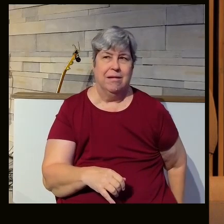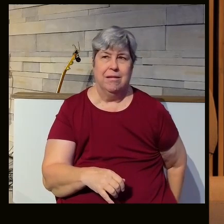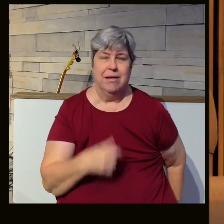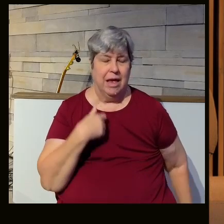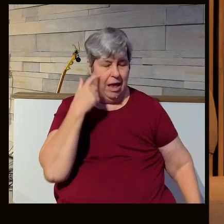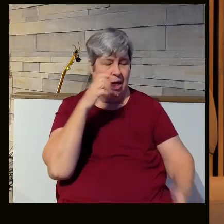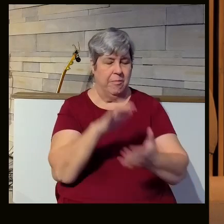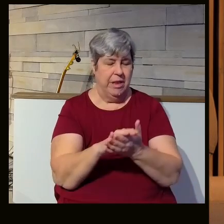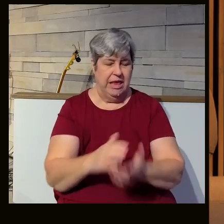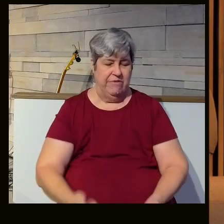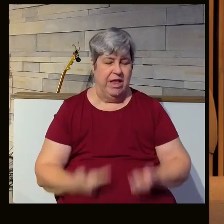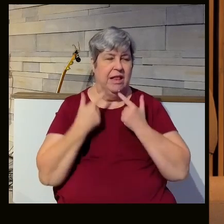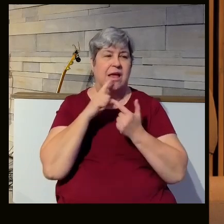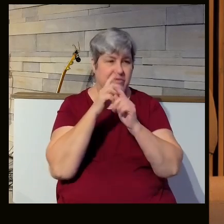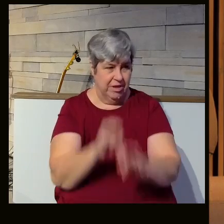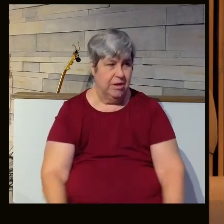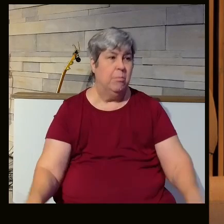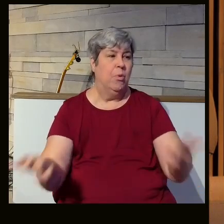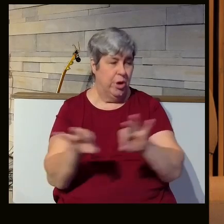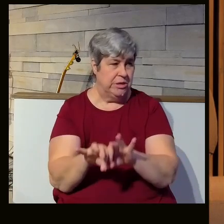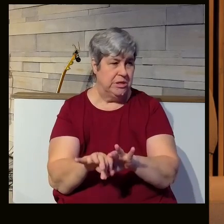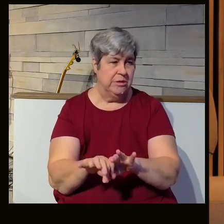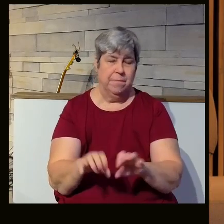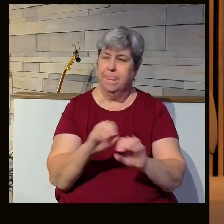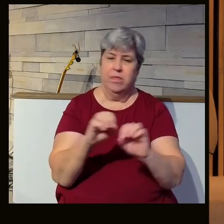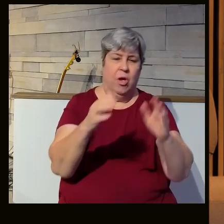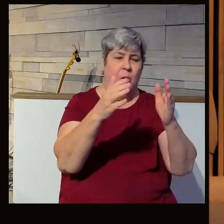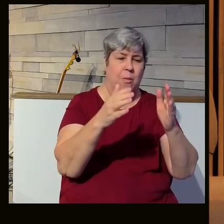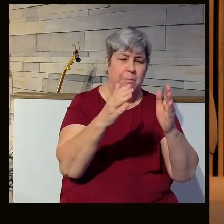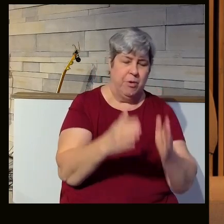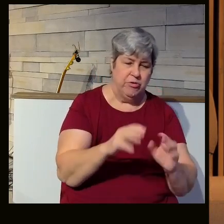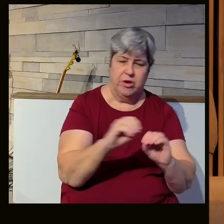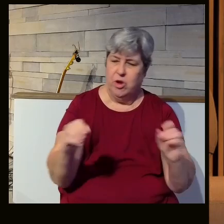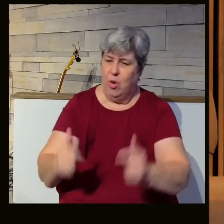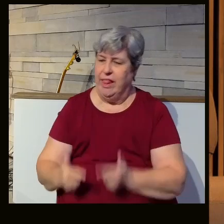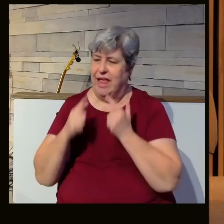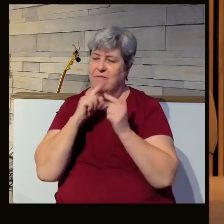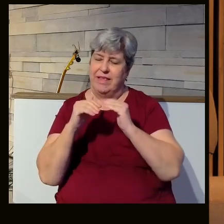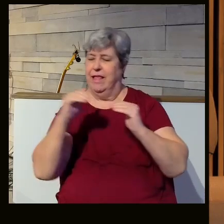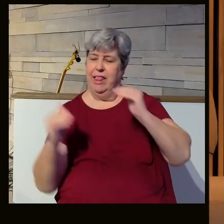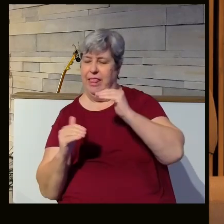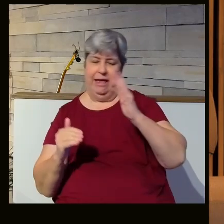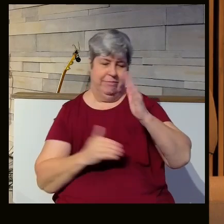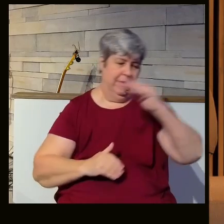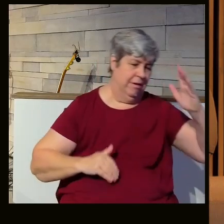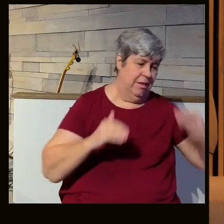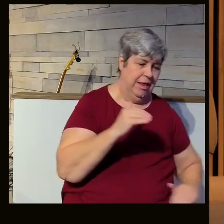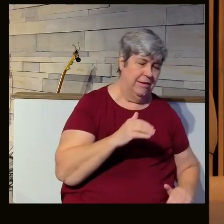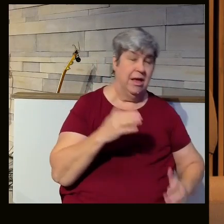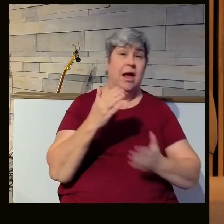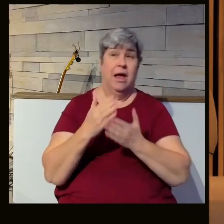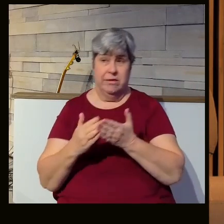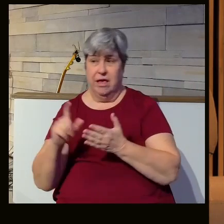And I believe that life is important. No life is less important than another. Some individuals will need